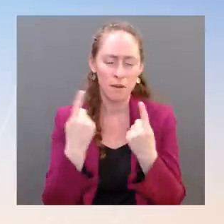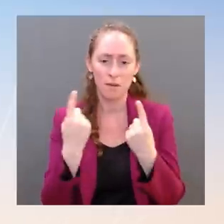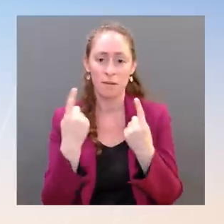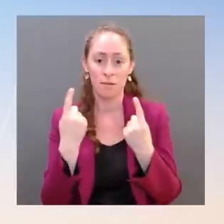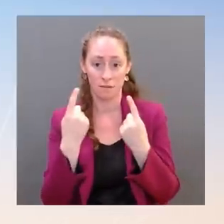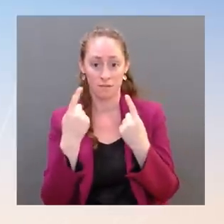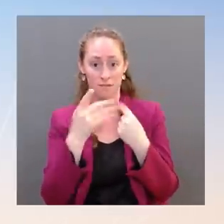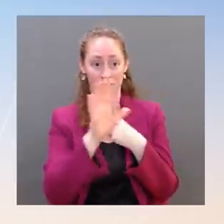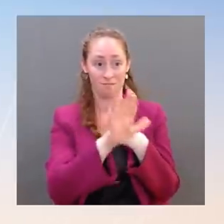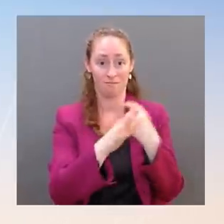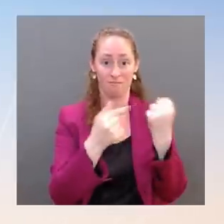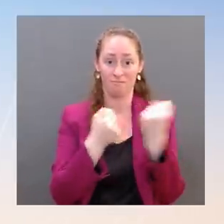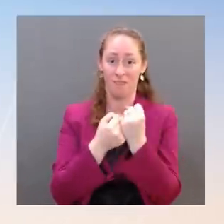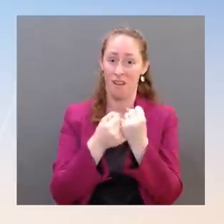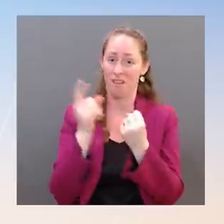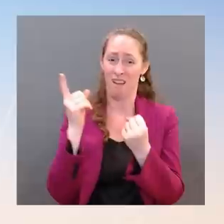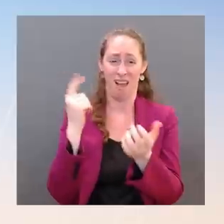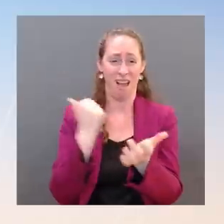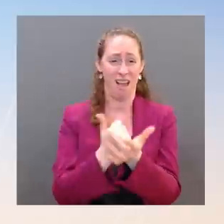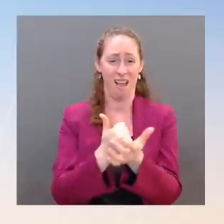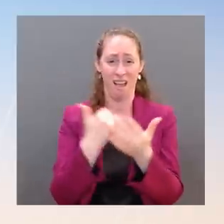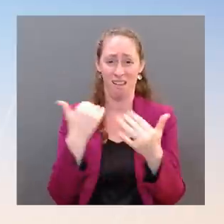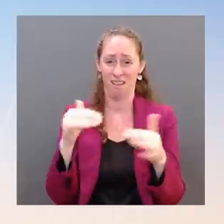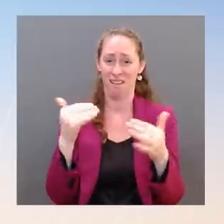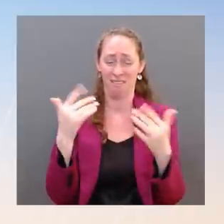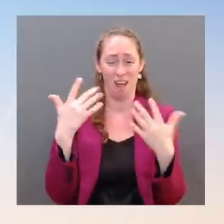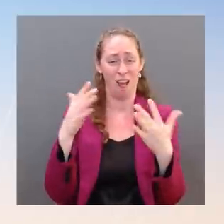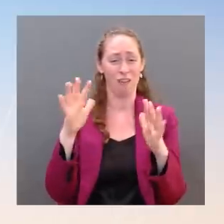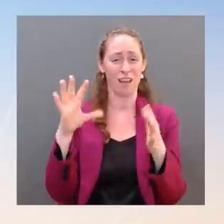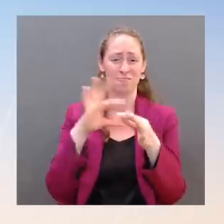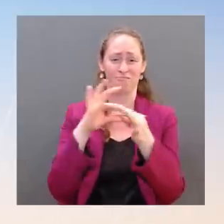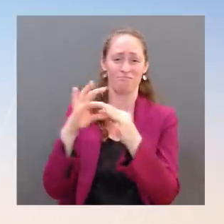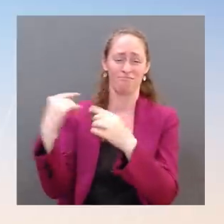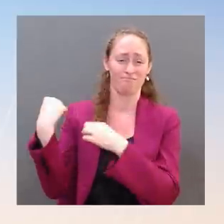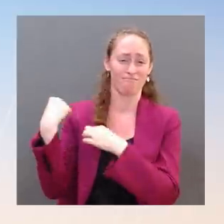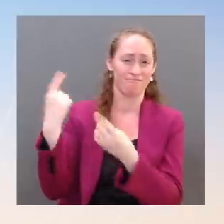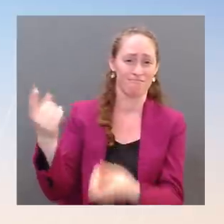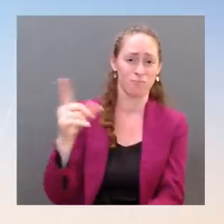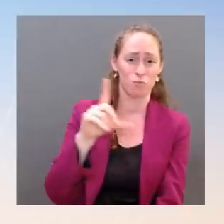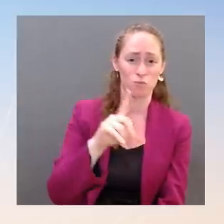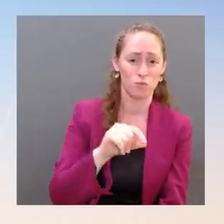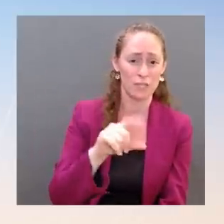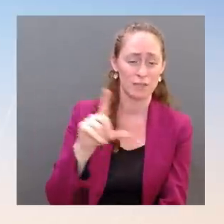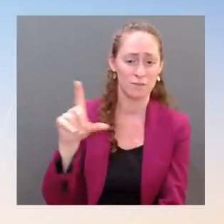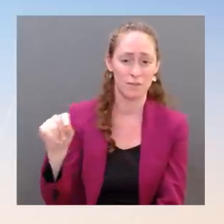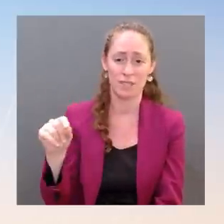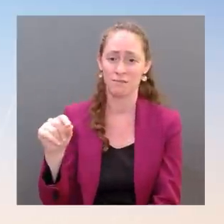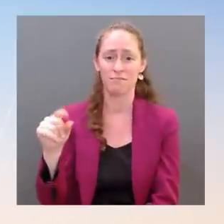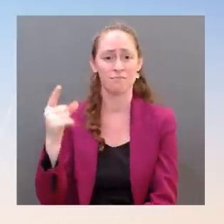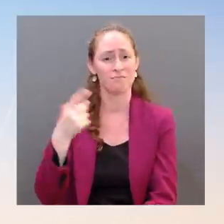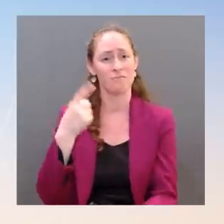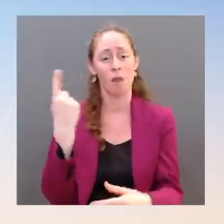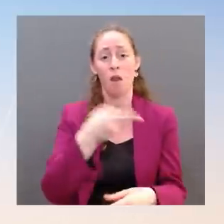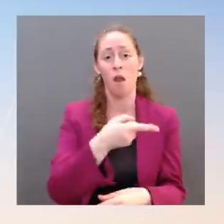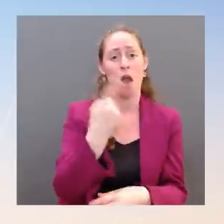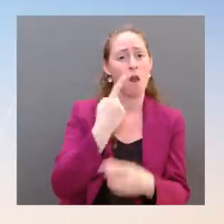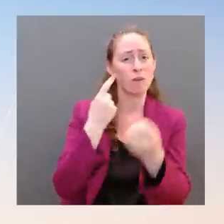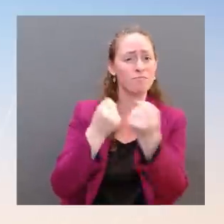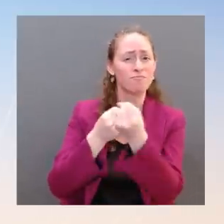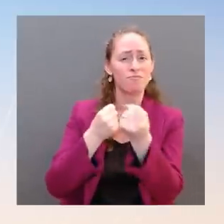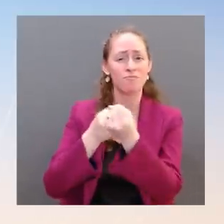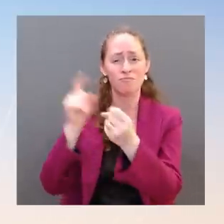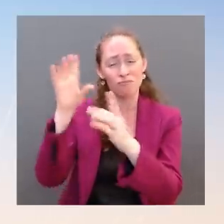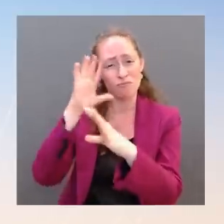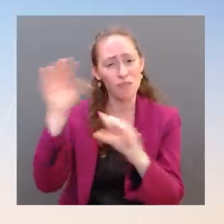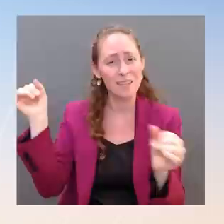election, when she said he's the guy, he knows how to choose a great team. On the campaign trail, McLeod Skinner has sought